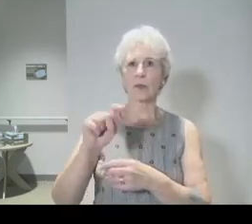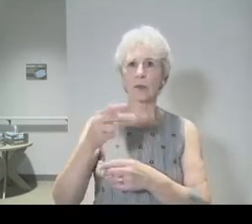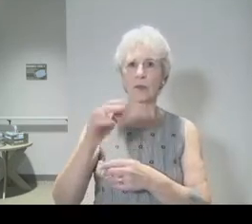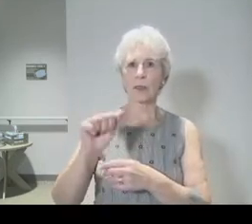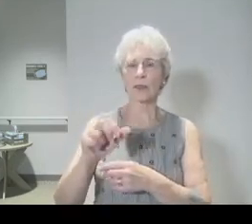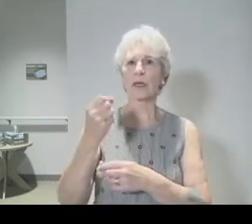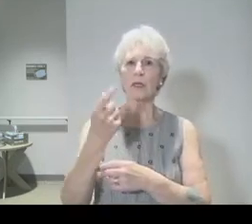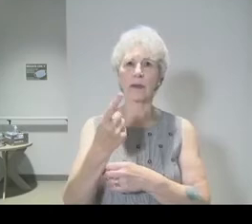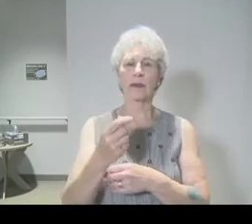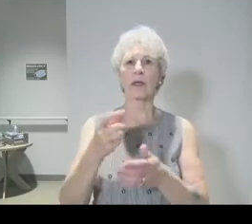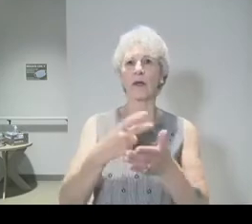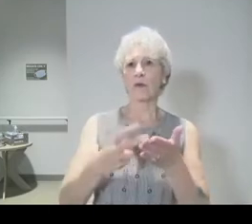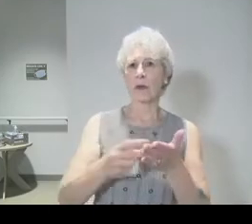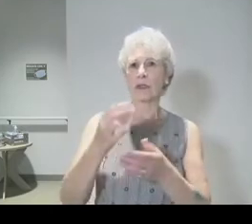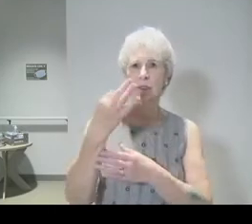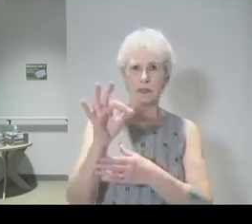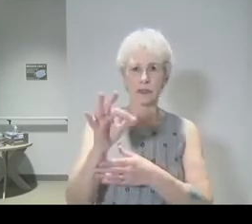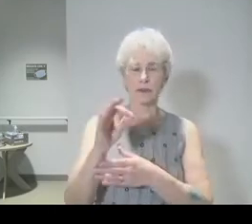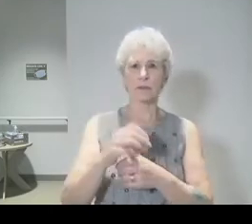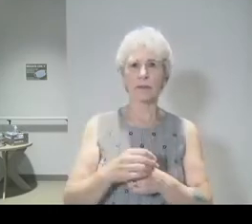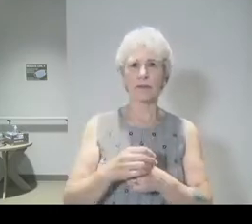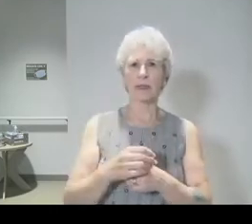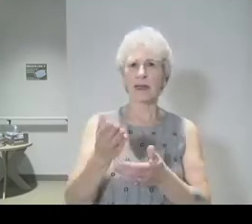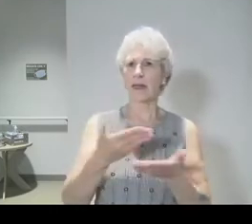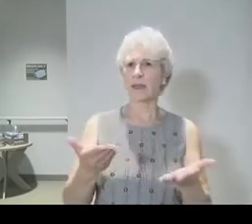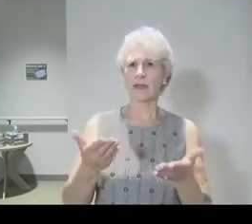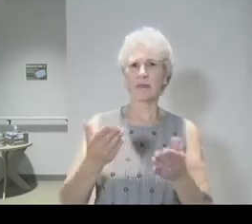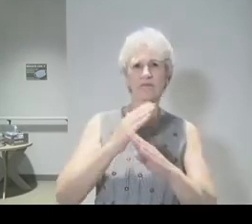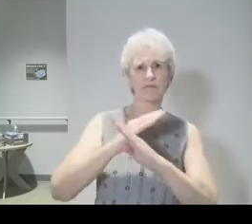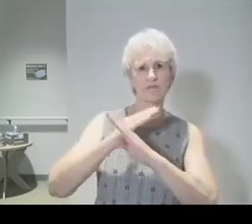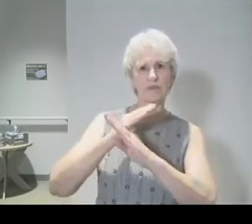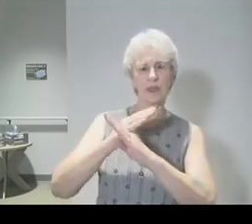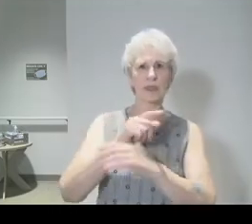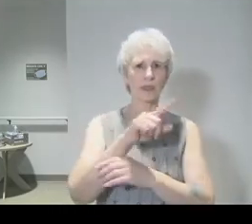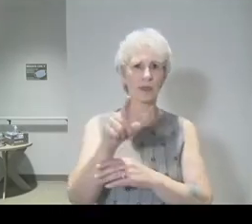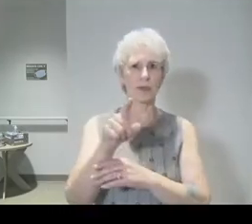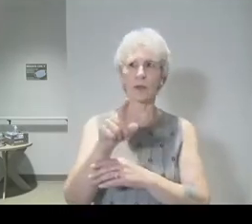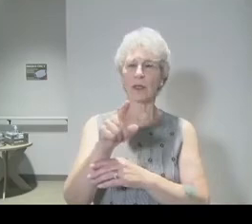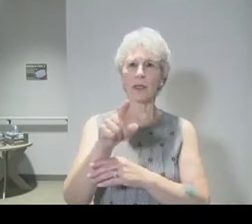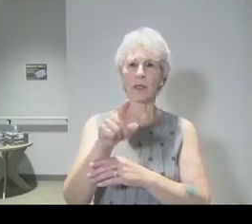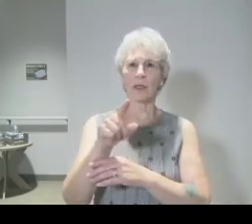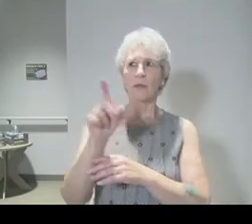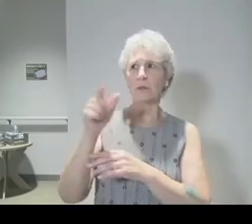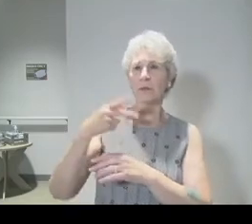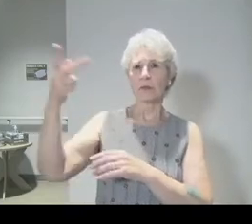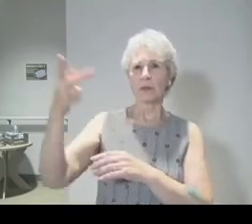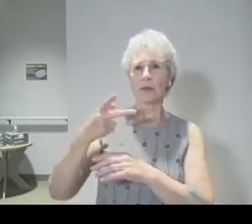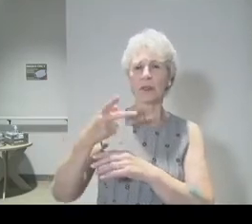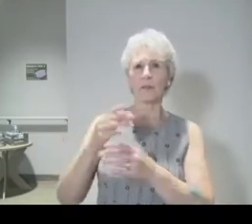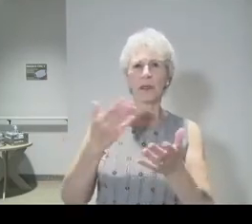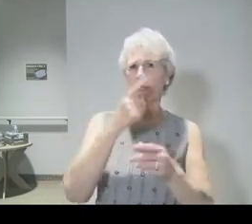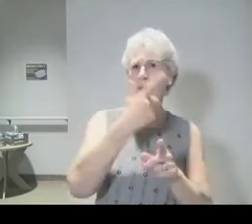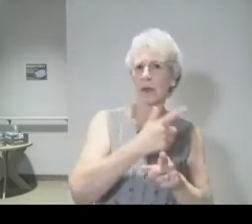that it talks about how if there's anything between you a brother or sister that's why communion is something that you do with other people.